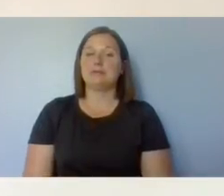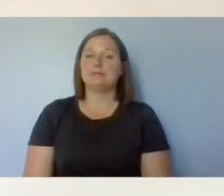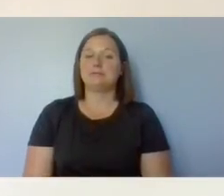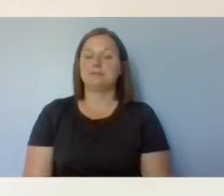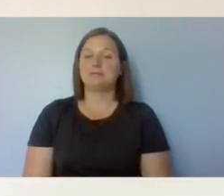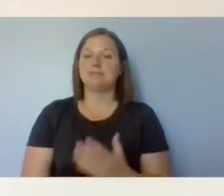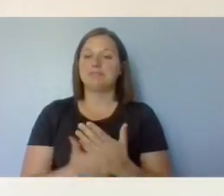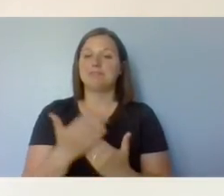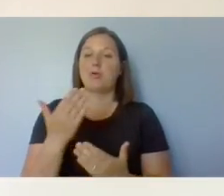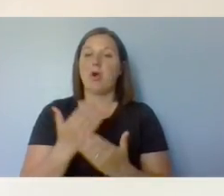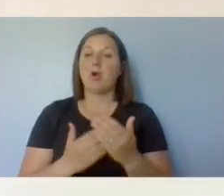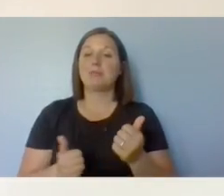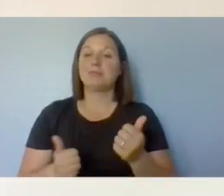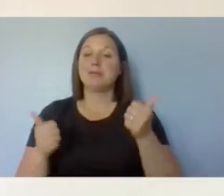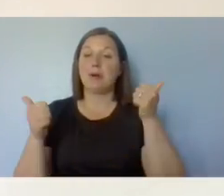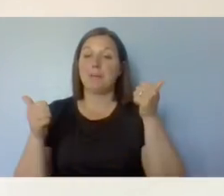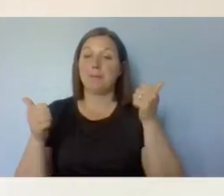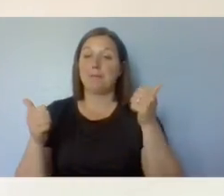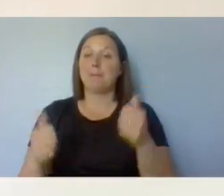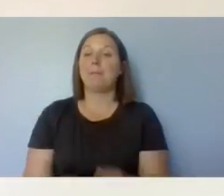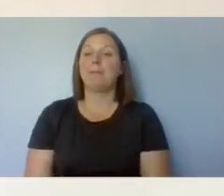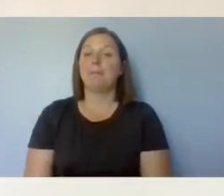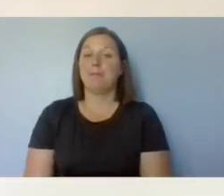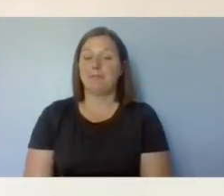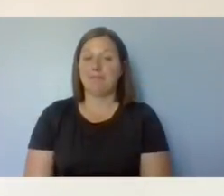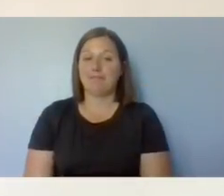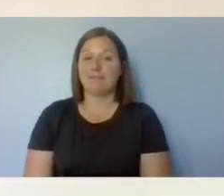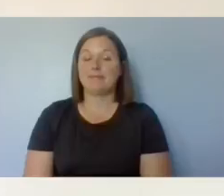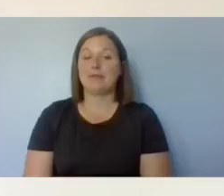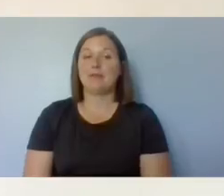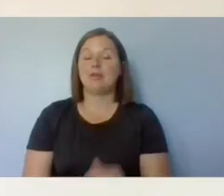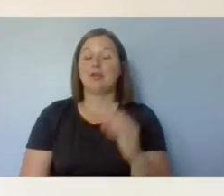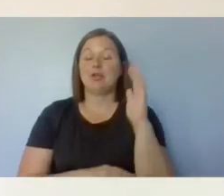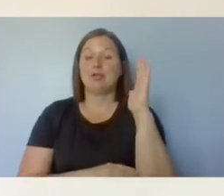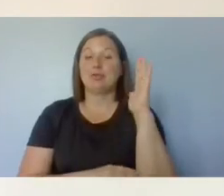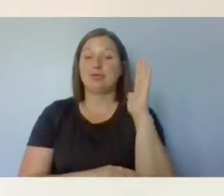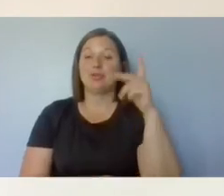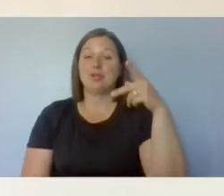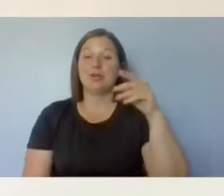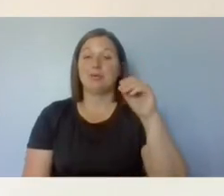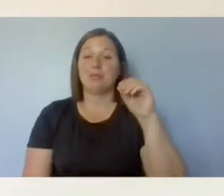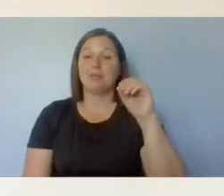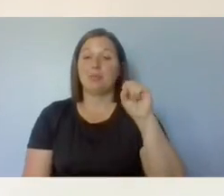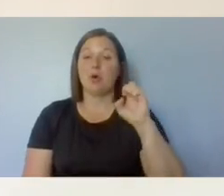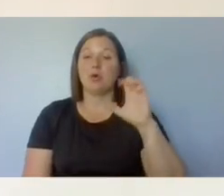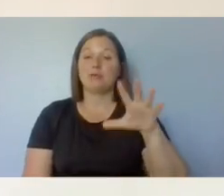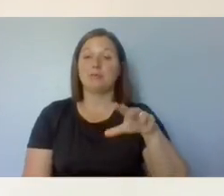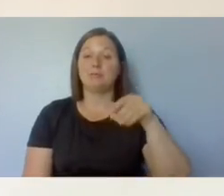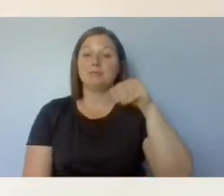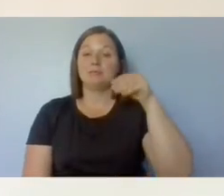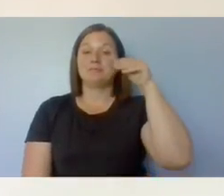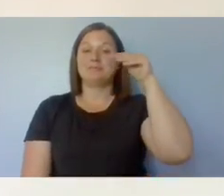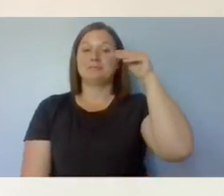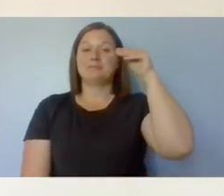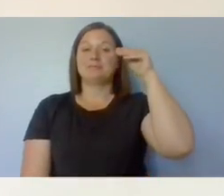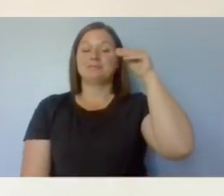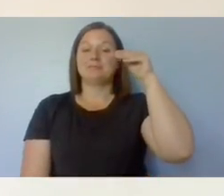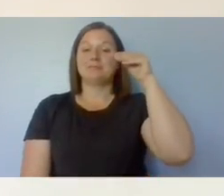Center arm up. Tree pose. Breathe in. Let your leaves